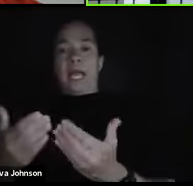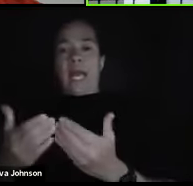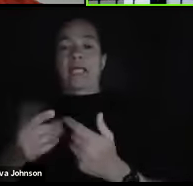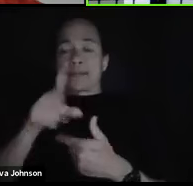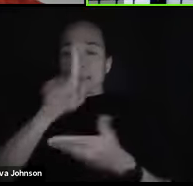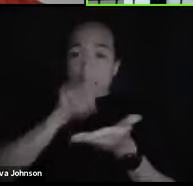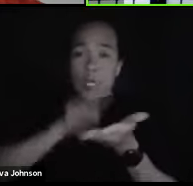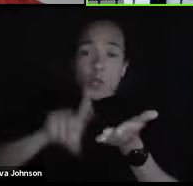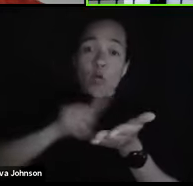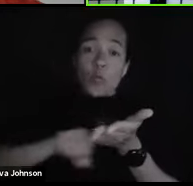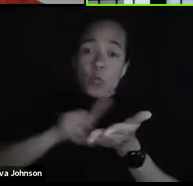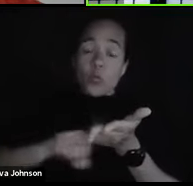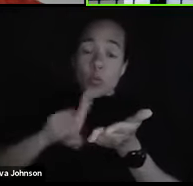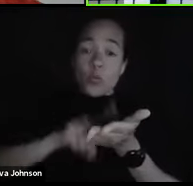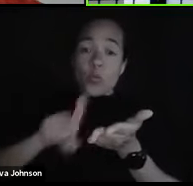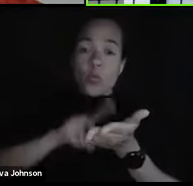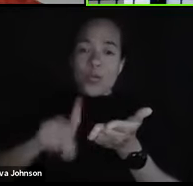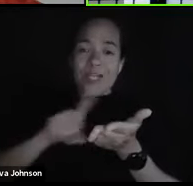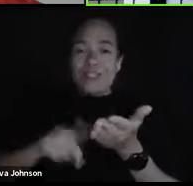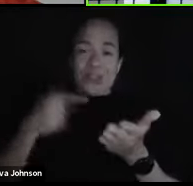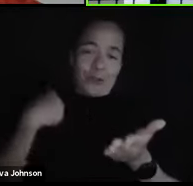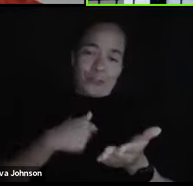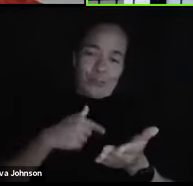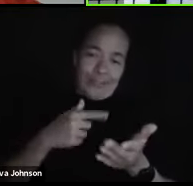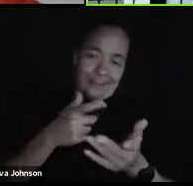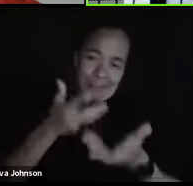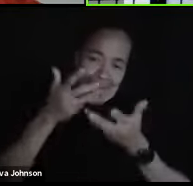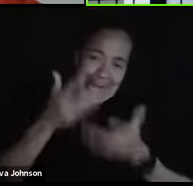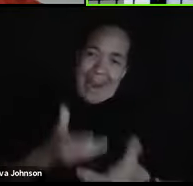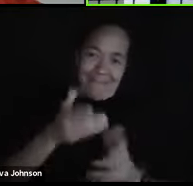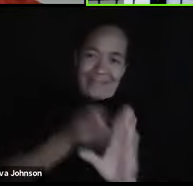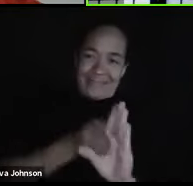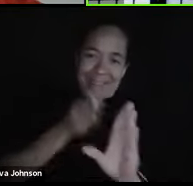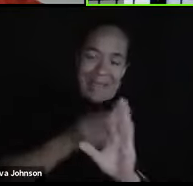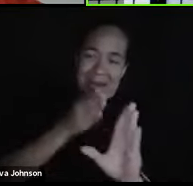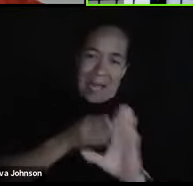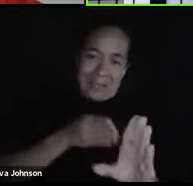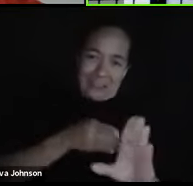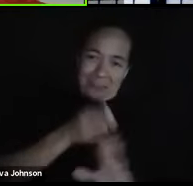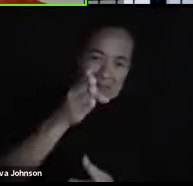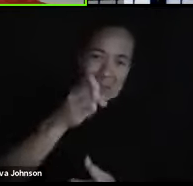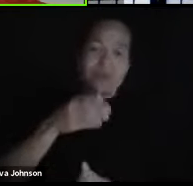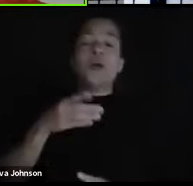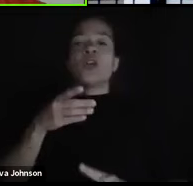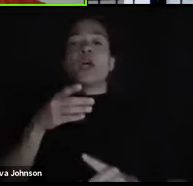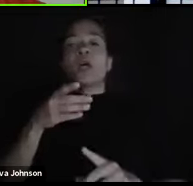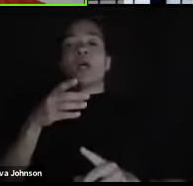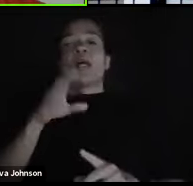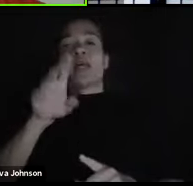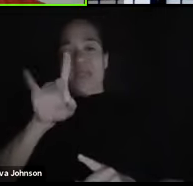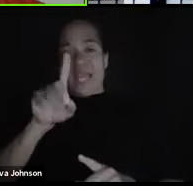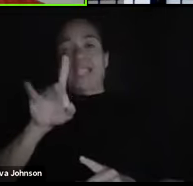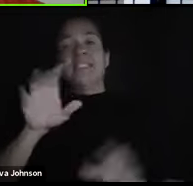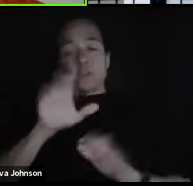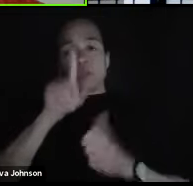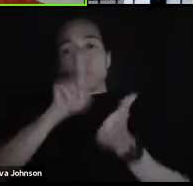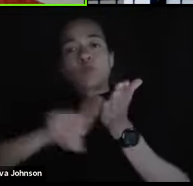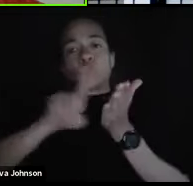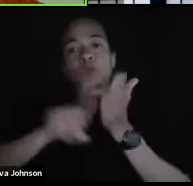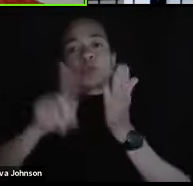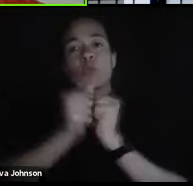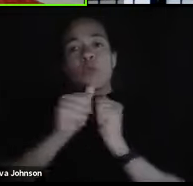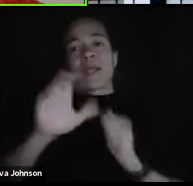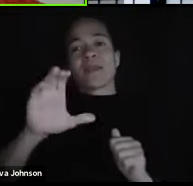is a thing with psychologists, but there's a study that was done with cockroaches